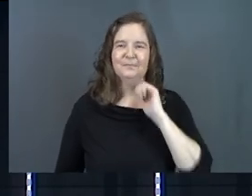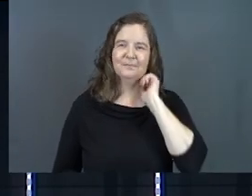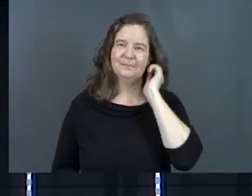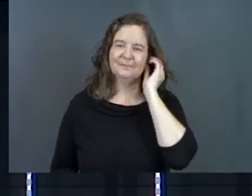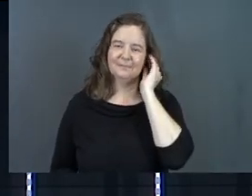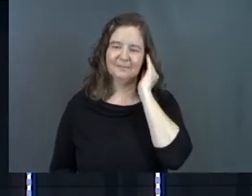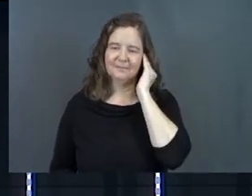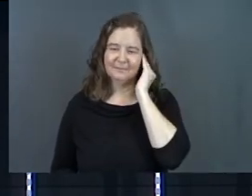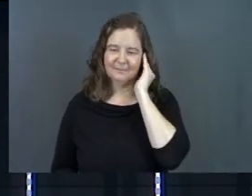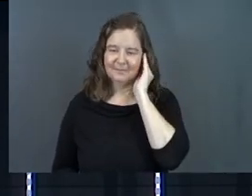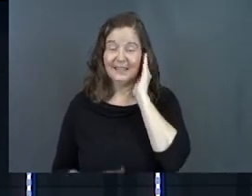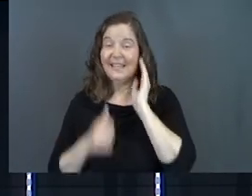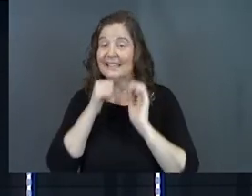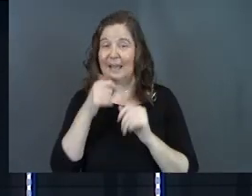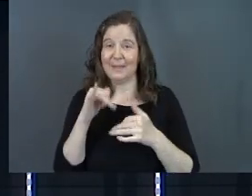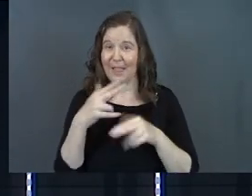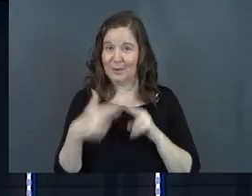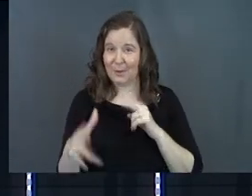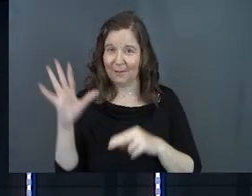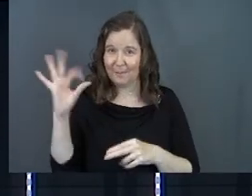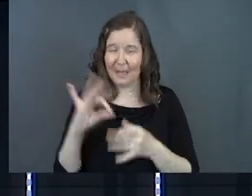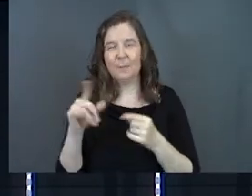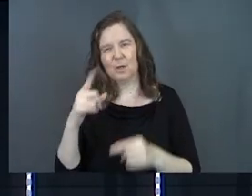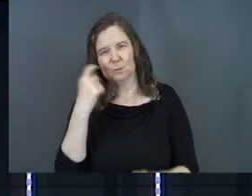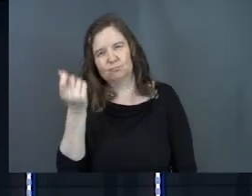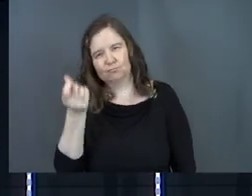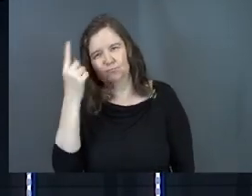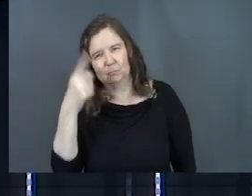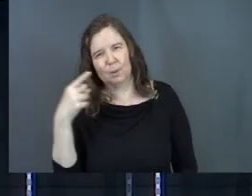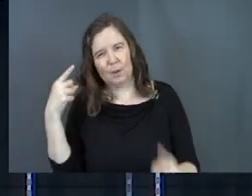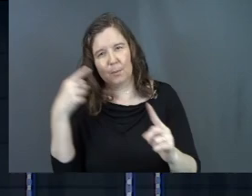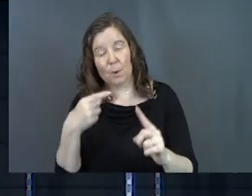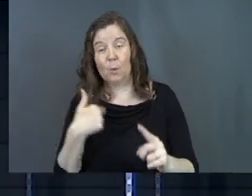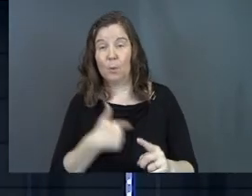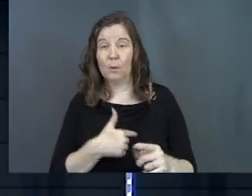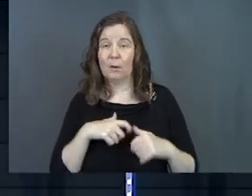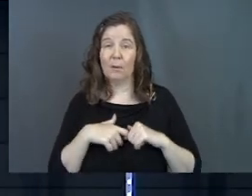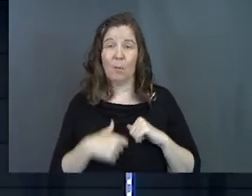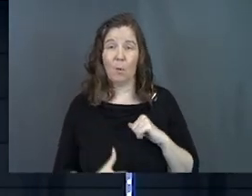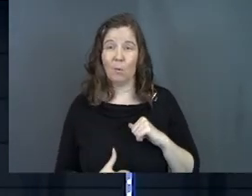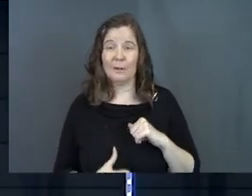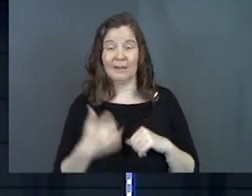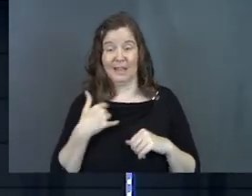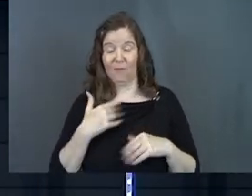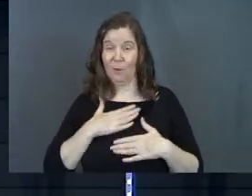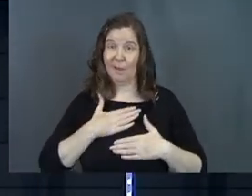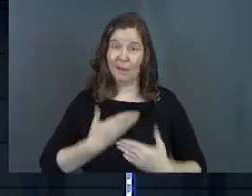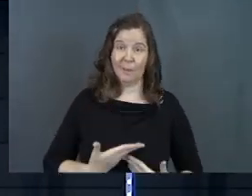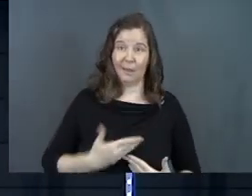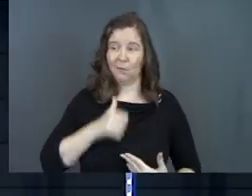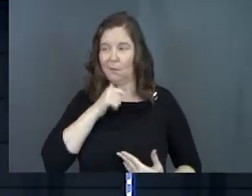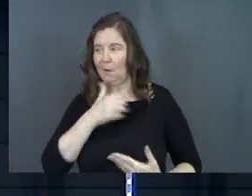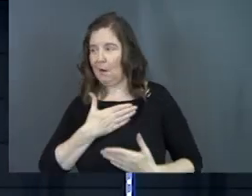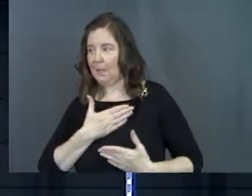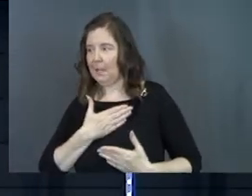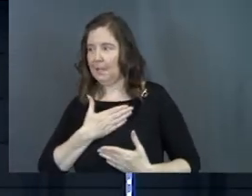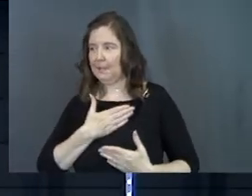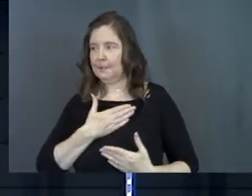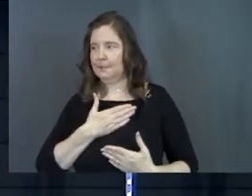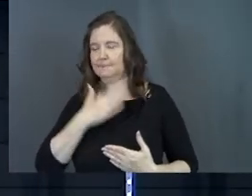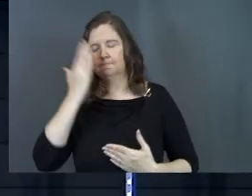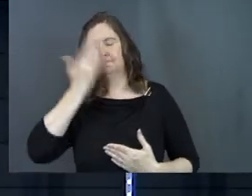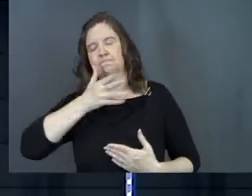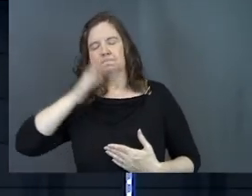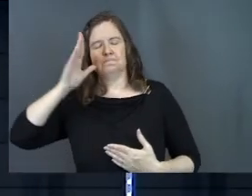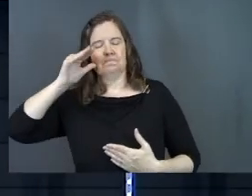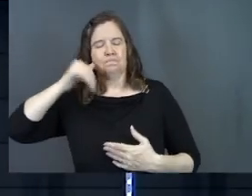It's not going to be that short. But you get the point. We are broken. Whether we're admitting it or not, there are things